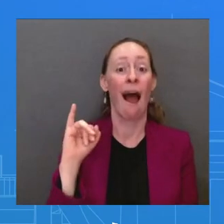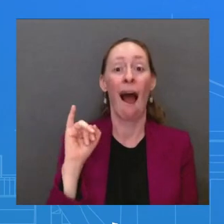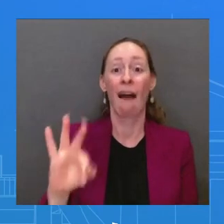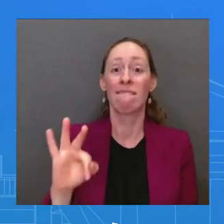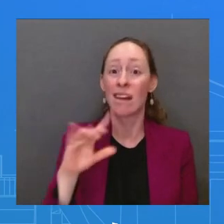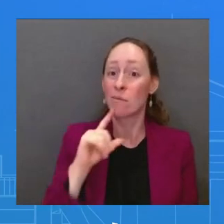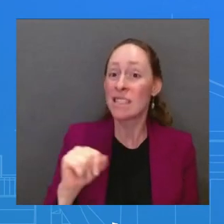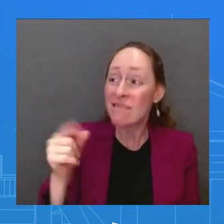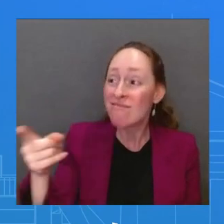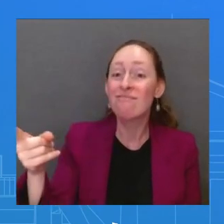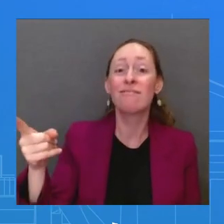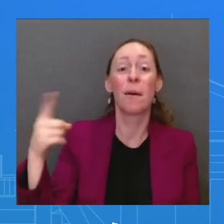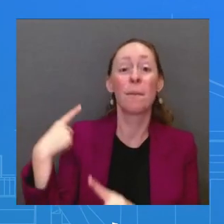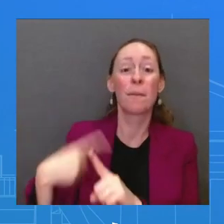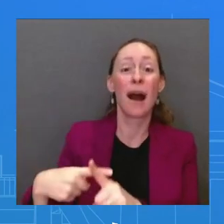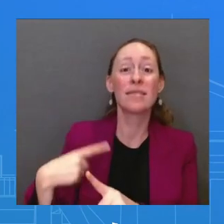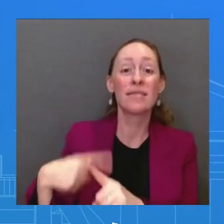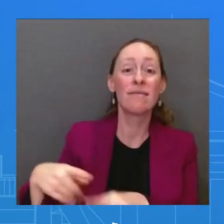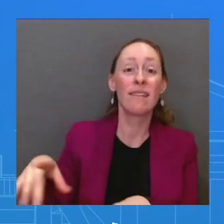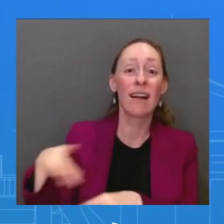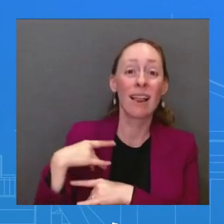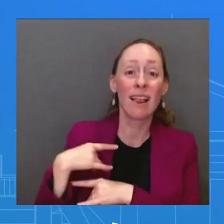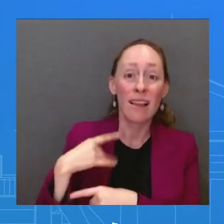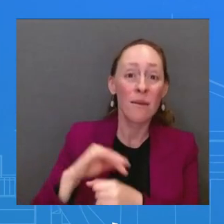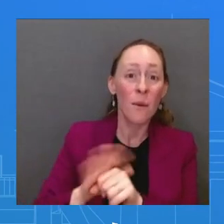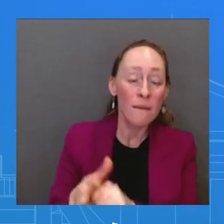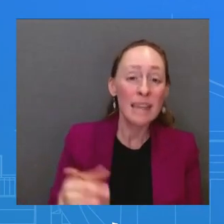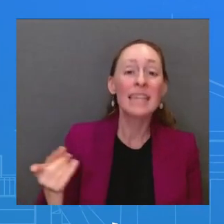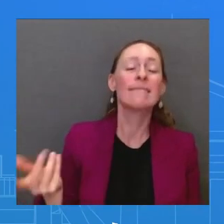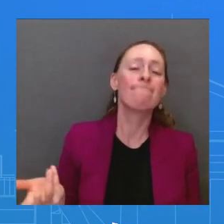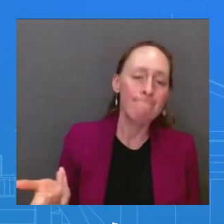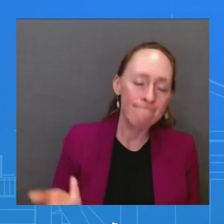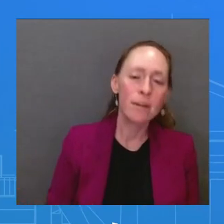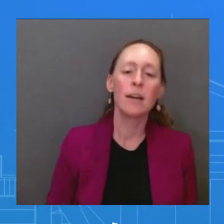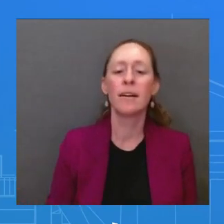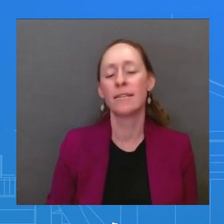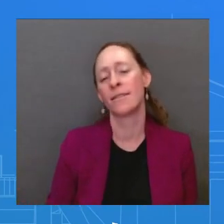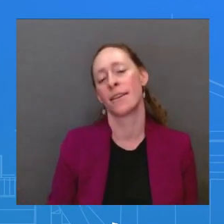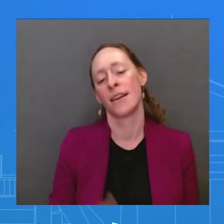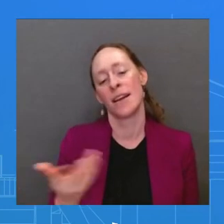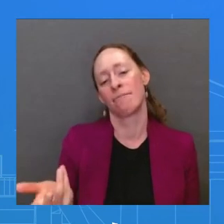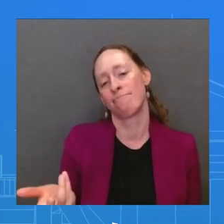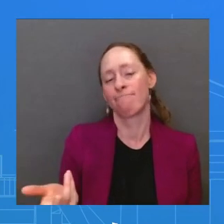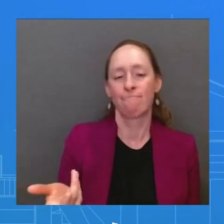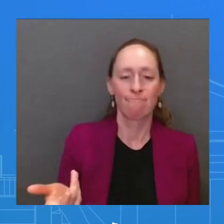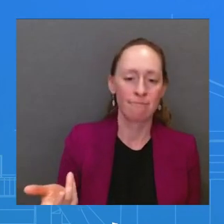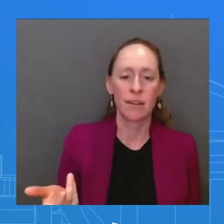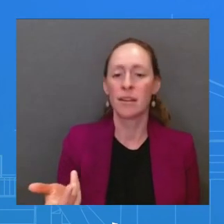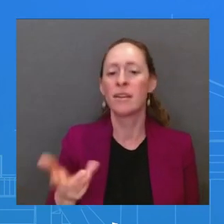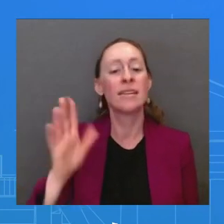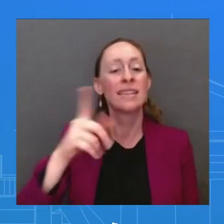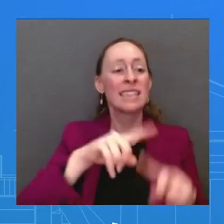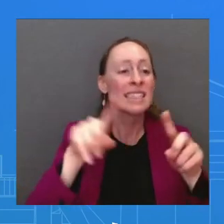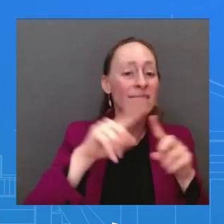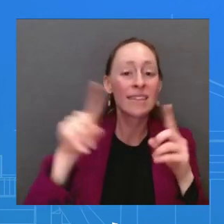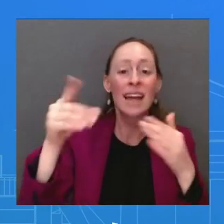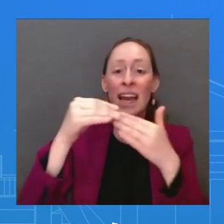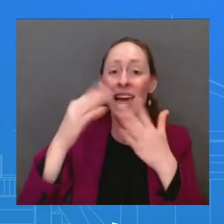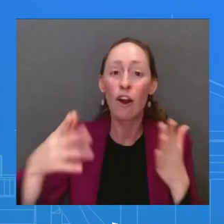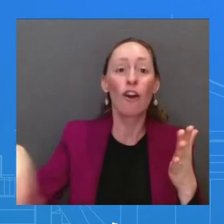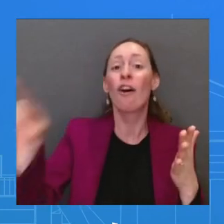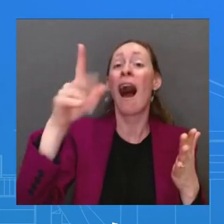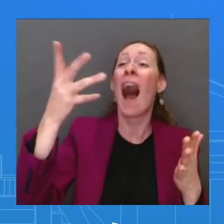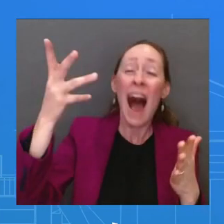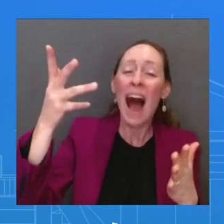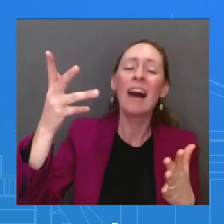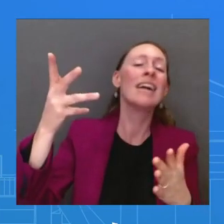role in summits. And we've seen various leaders at various times participate virtually in events. But in terms of specific contingency